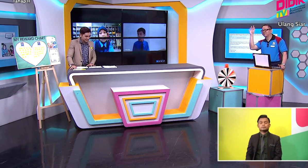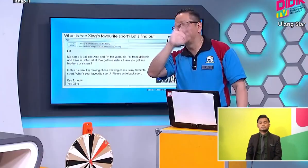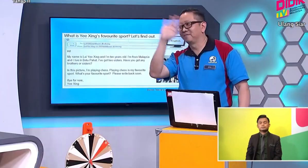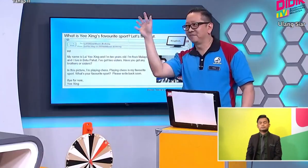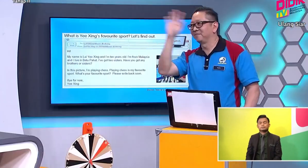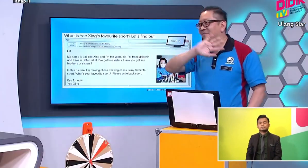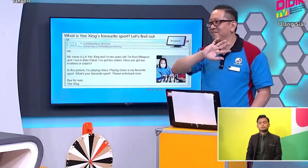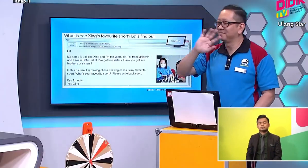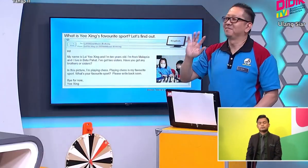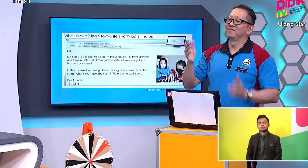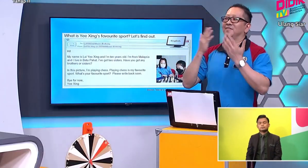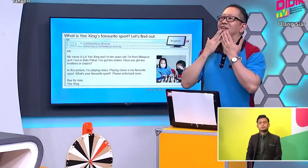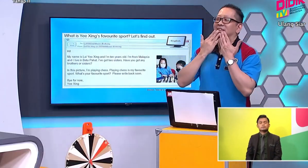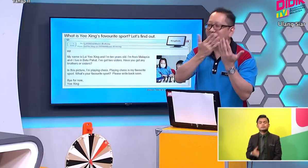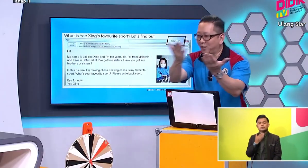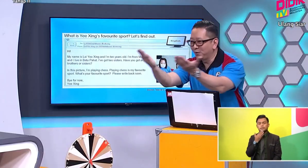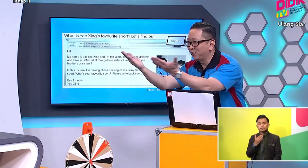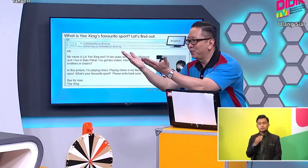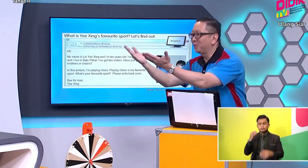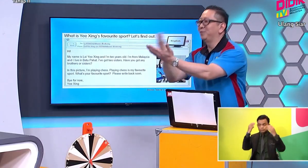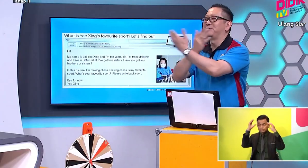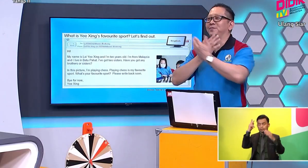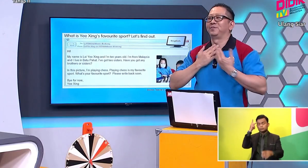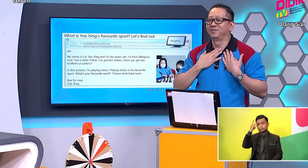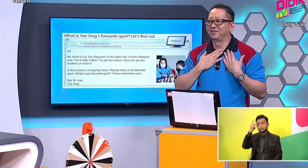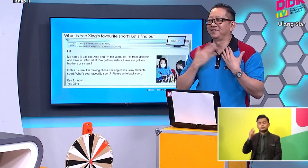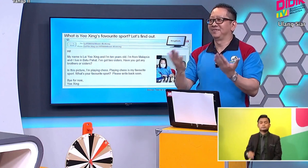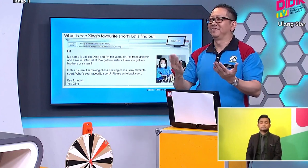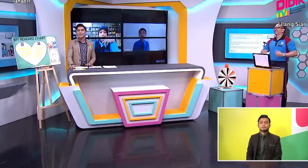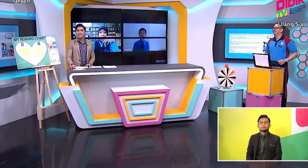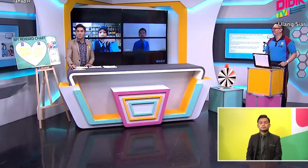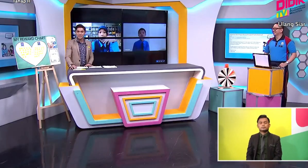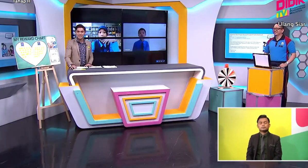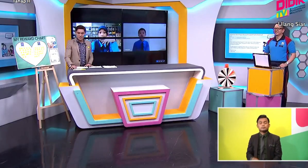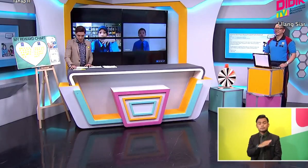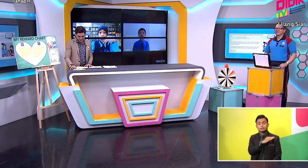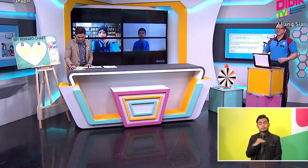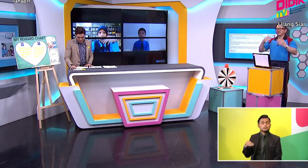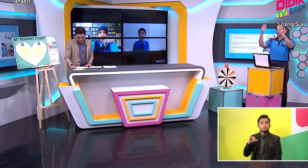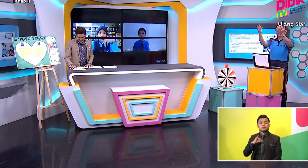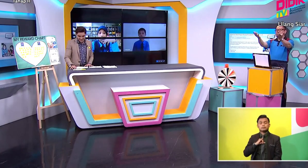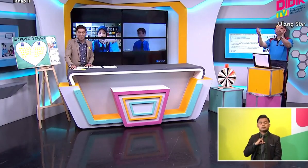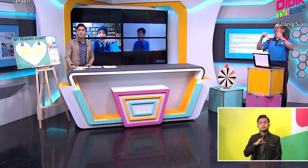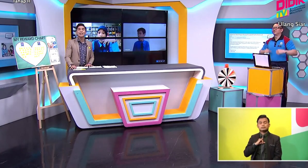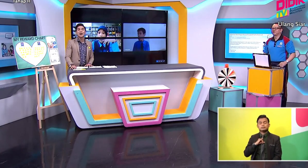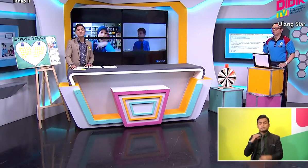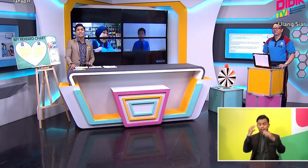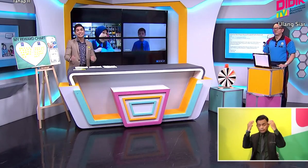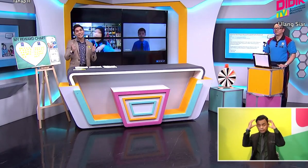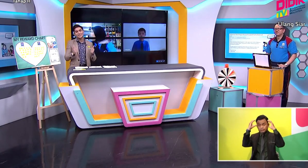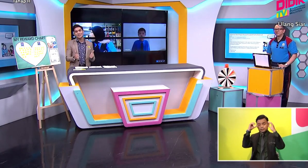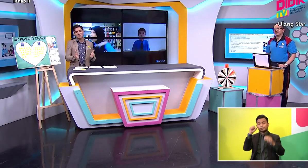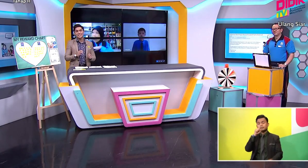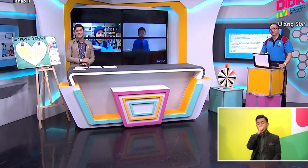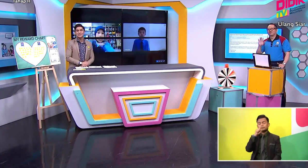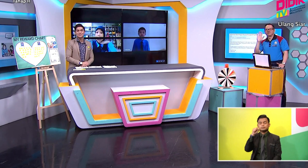Ko Kien Nyi. Thank you so much, Teacher Ko. Thank you. Really appreciate your time. And our interpreter, which is Mr. Saiful Amri.